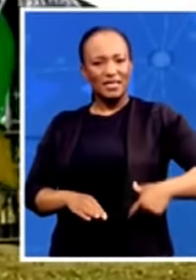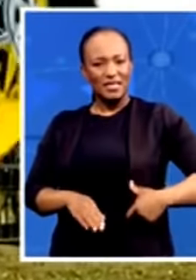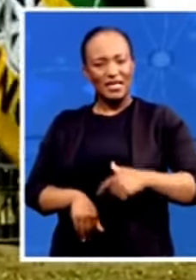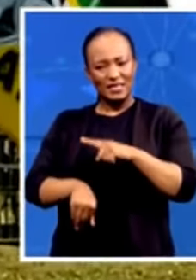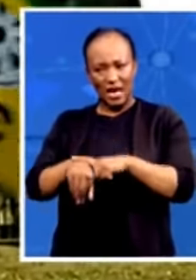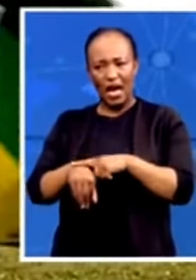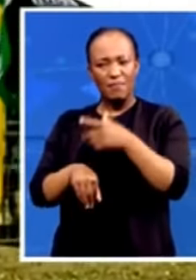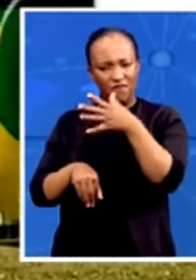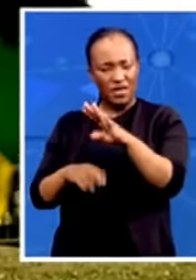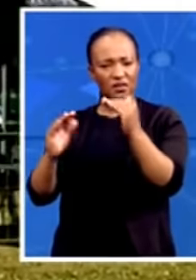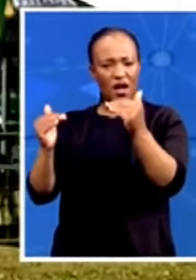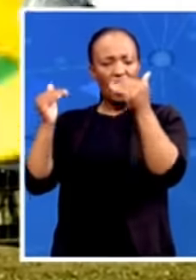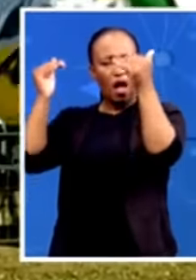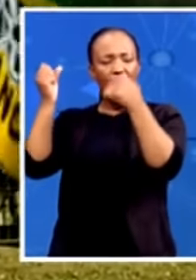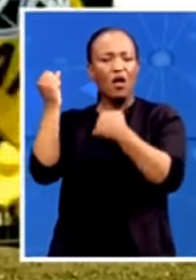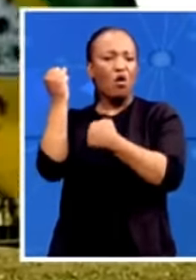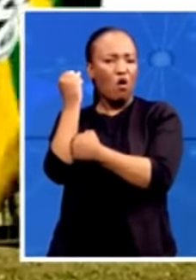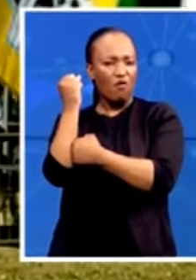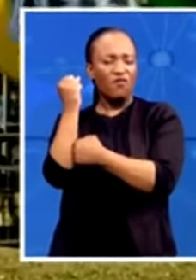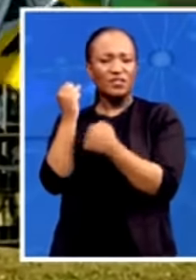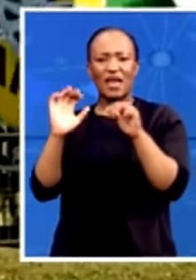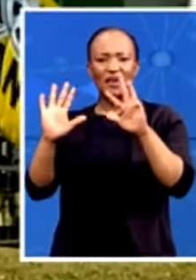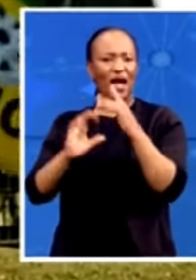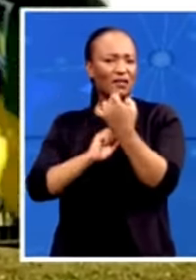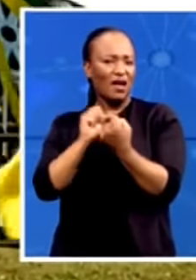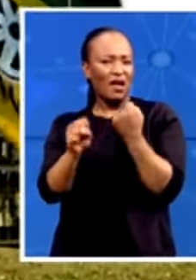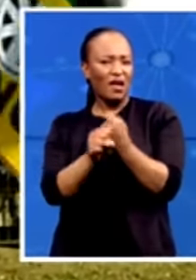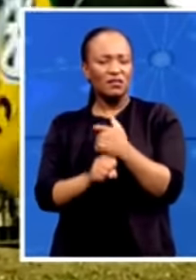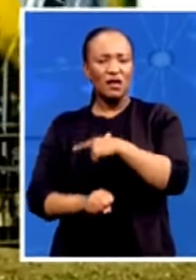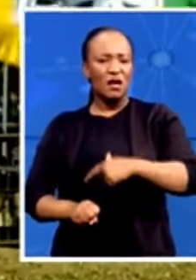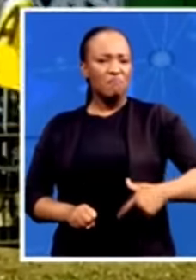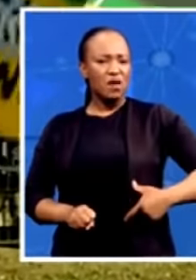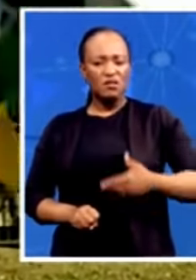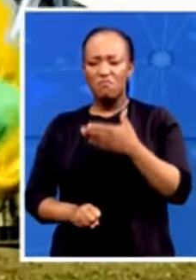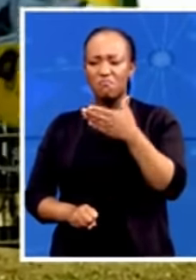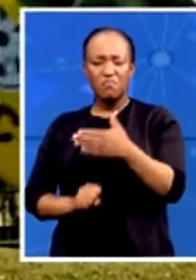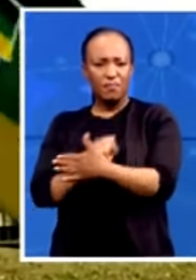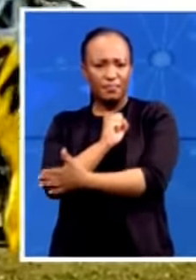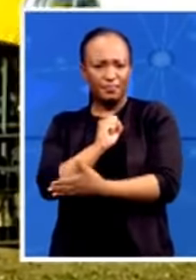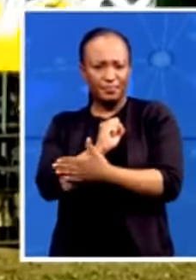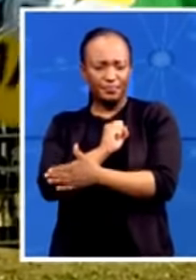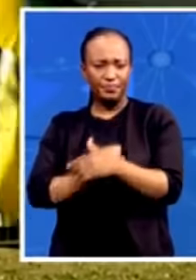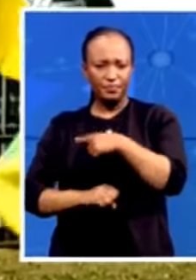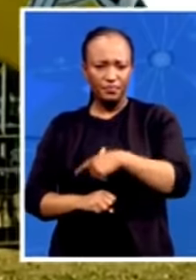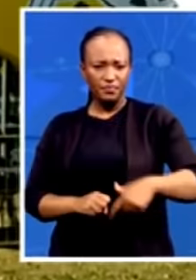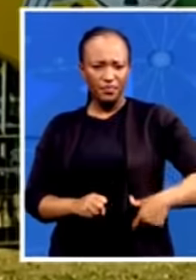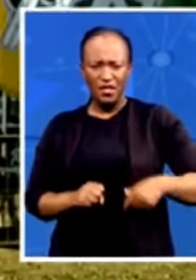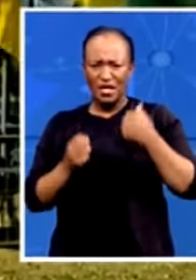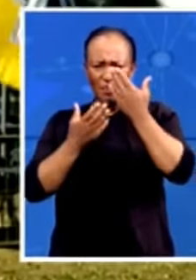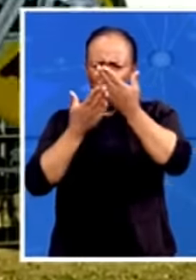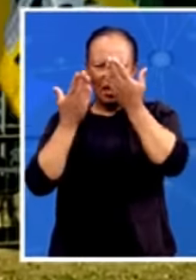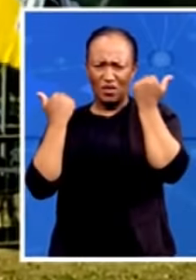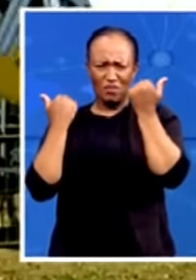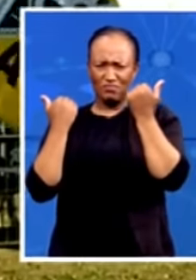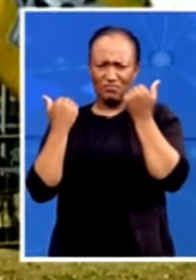for nine years, serving this country as the president of the country. And I don't understand where this call comes